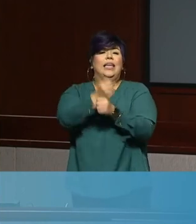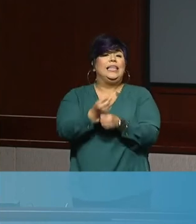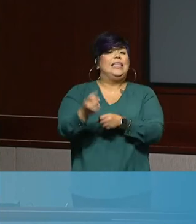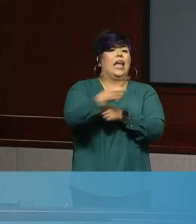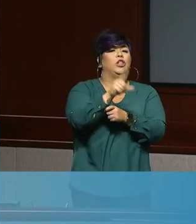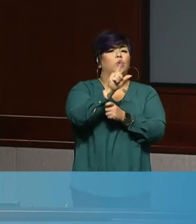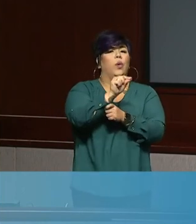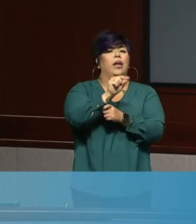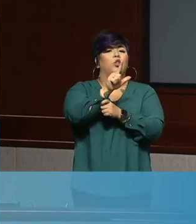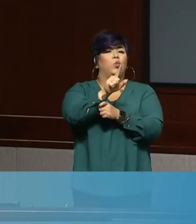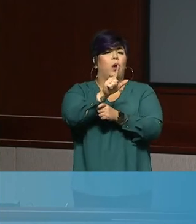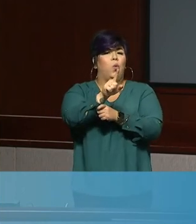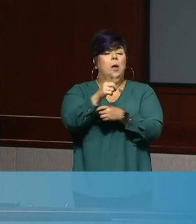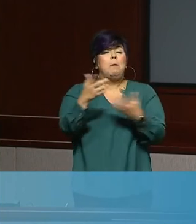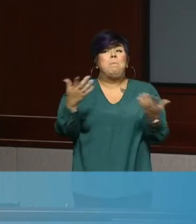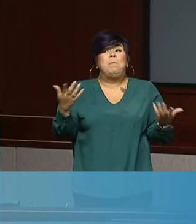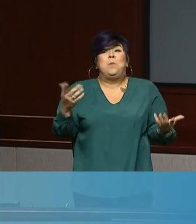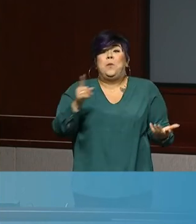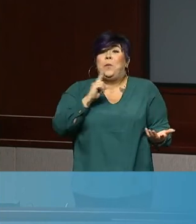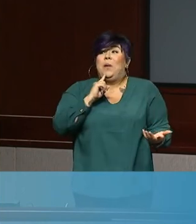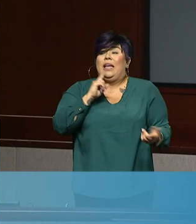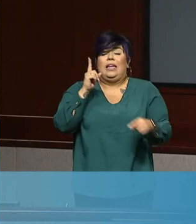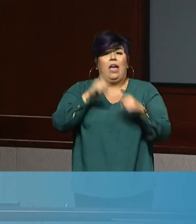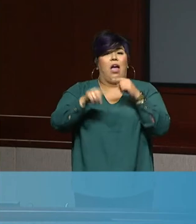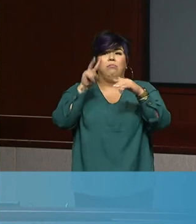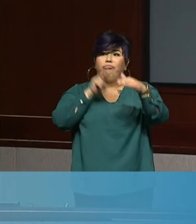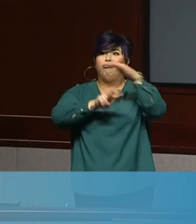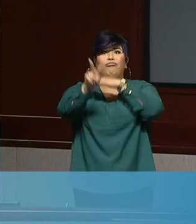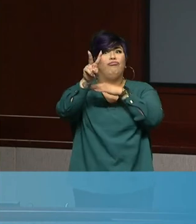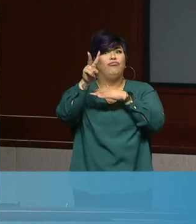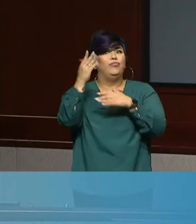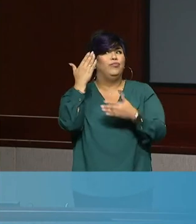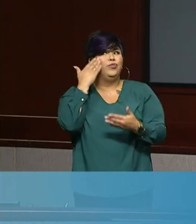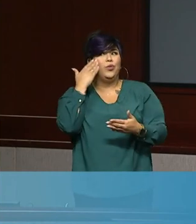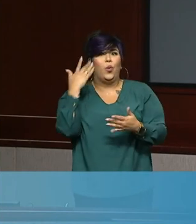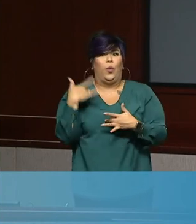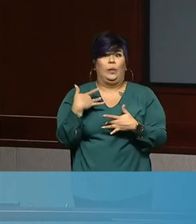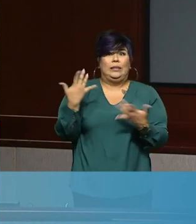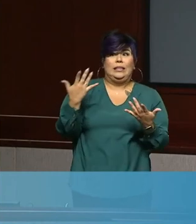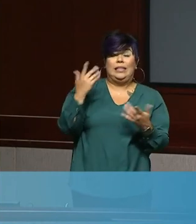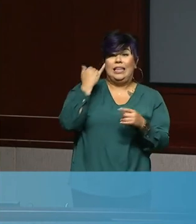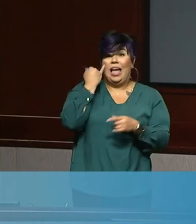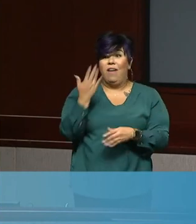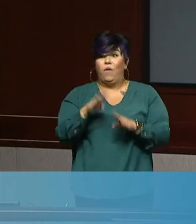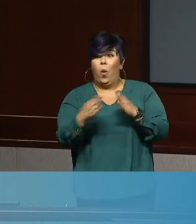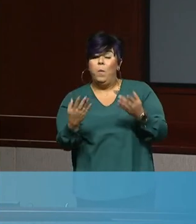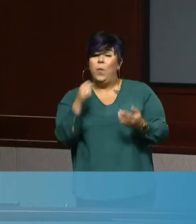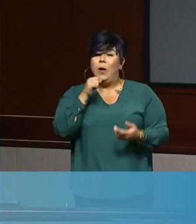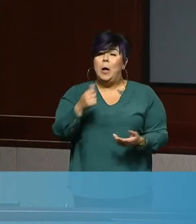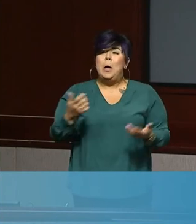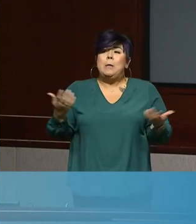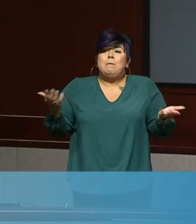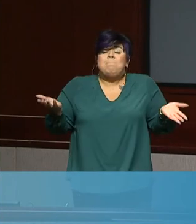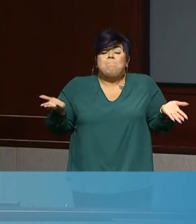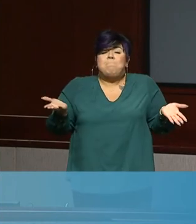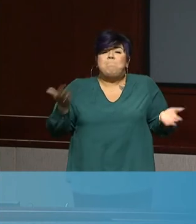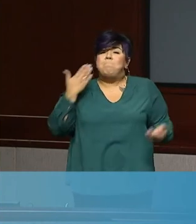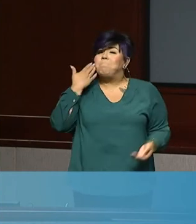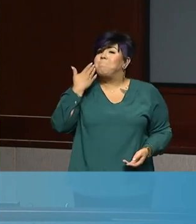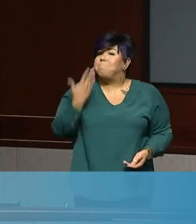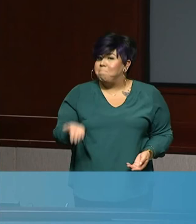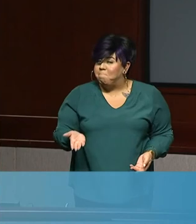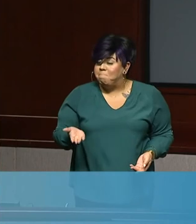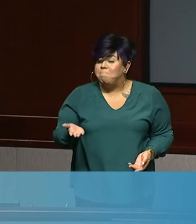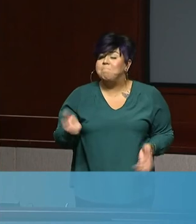Uh, we don't know where we'll be, um, as a county or as a state, uh, going into 2021 with regard